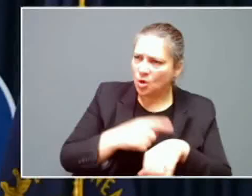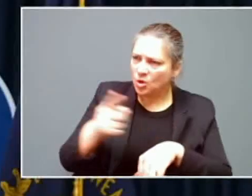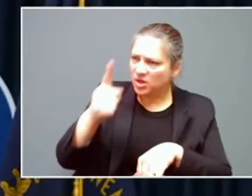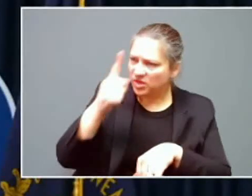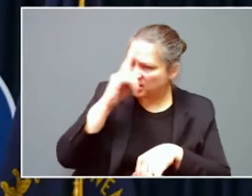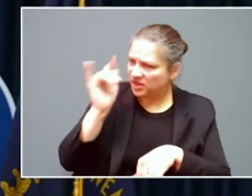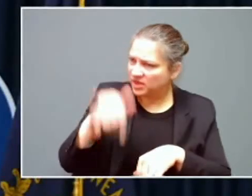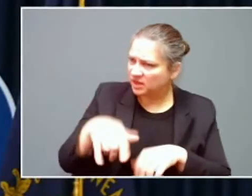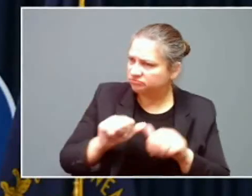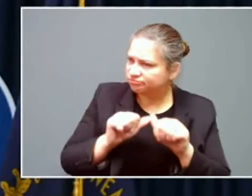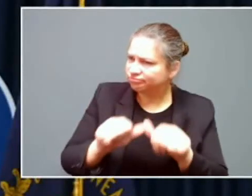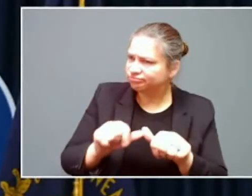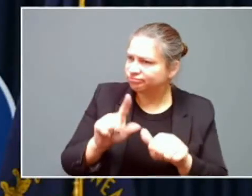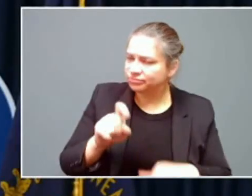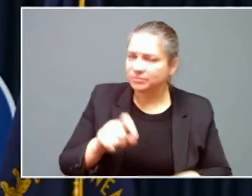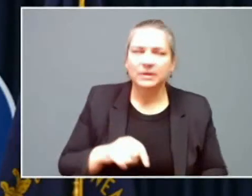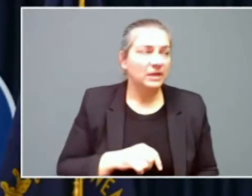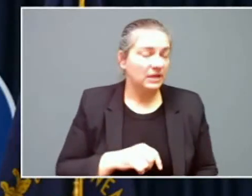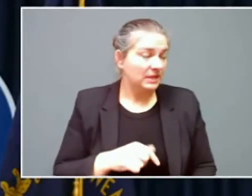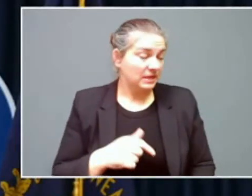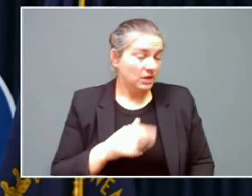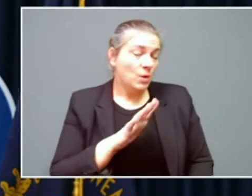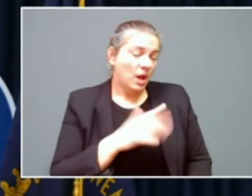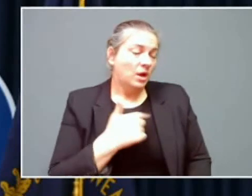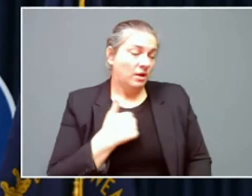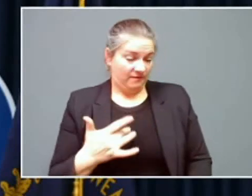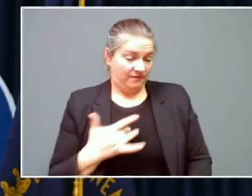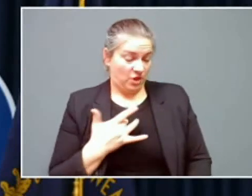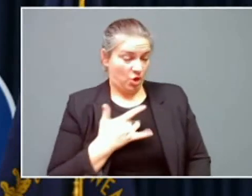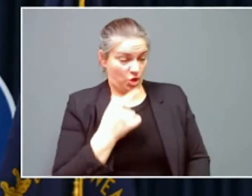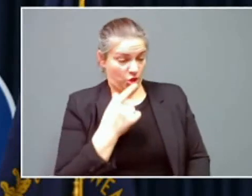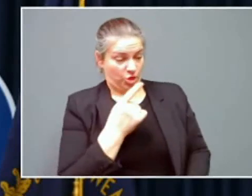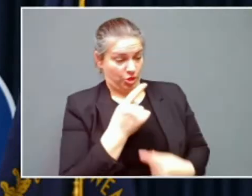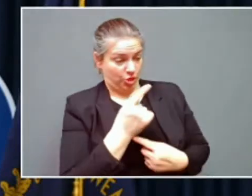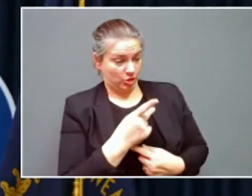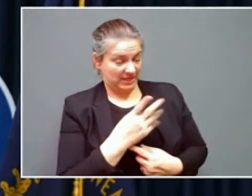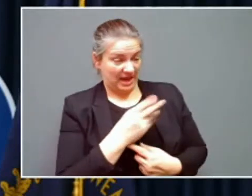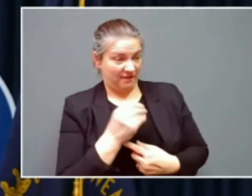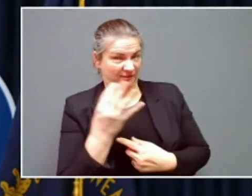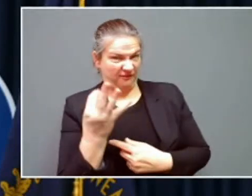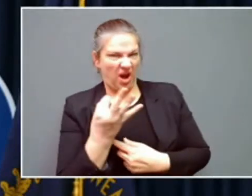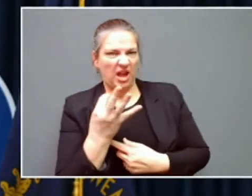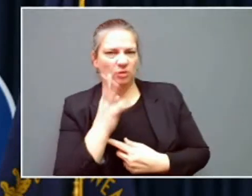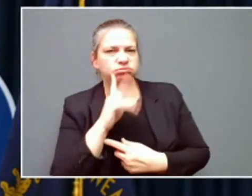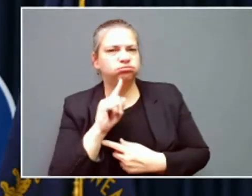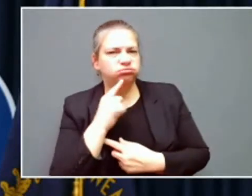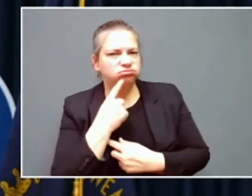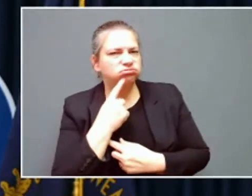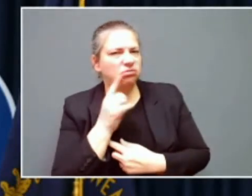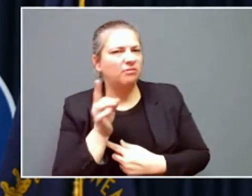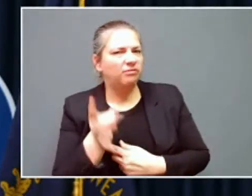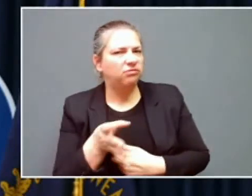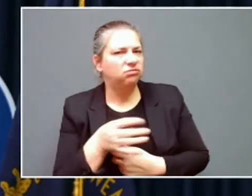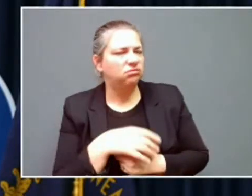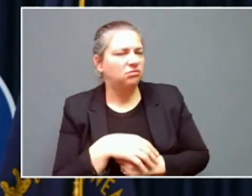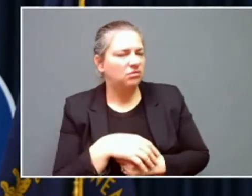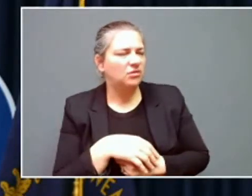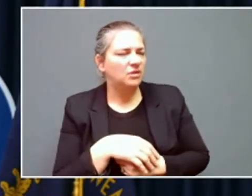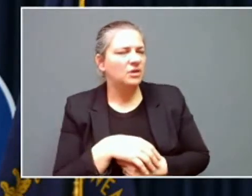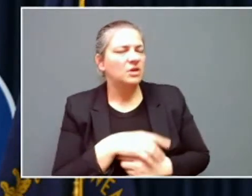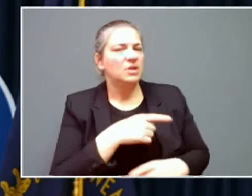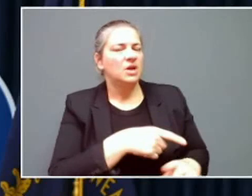Well, in the very least, Thursday and Friday will be treacherous. The event is going to go through